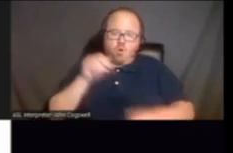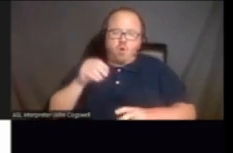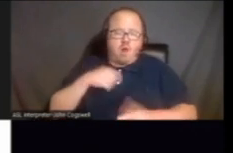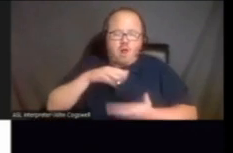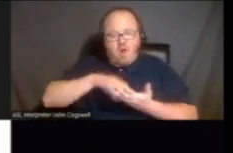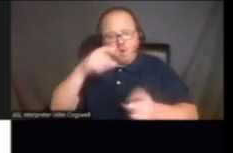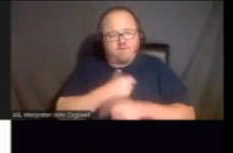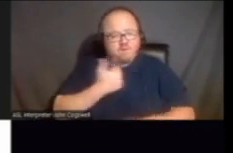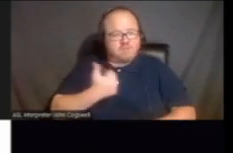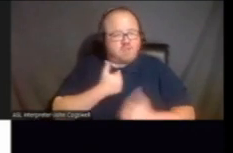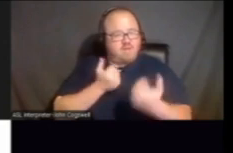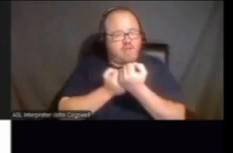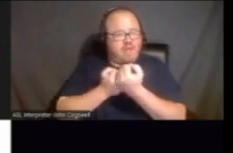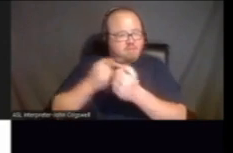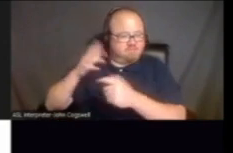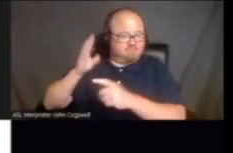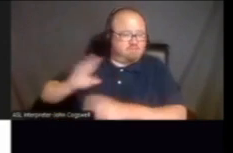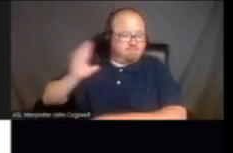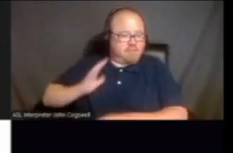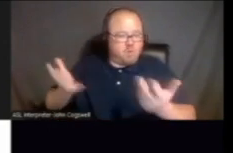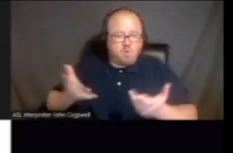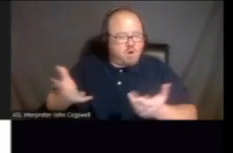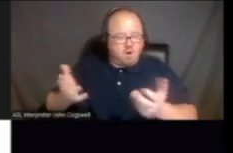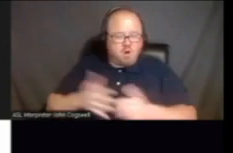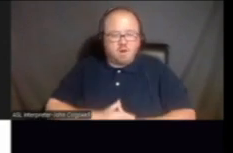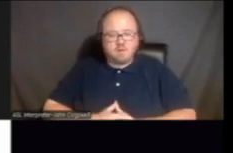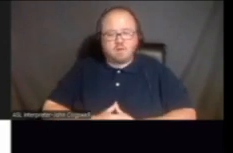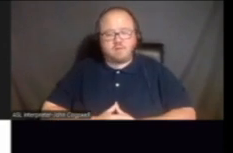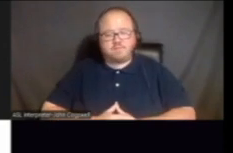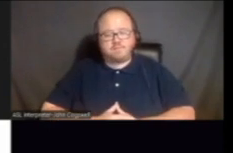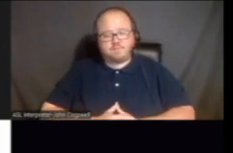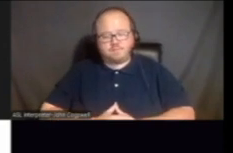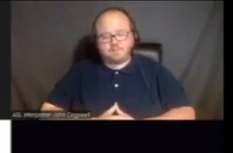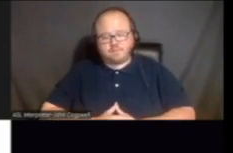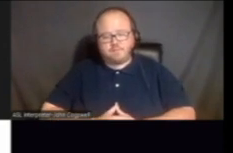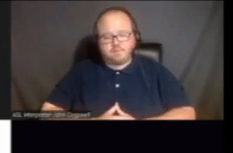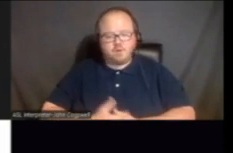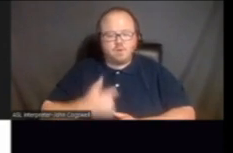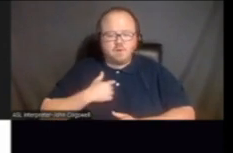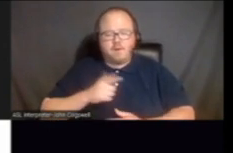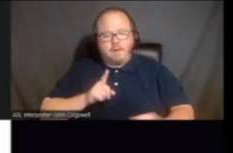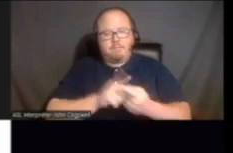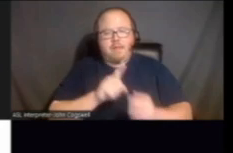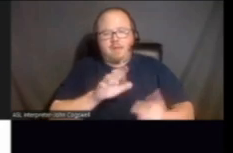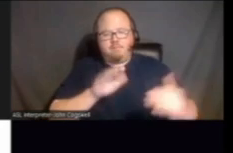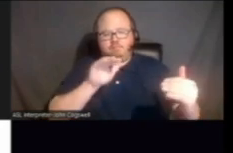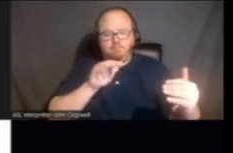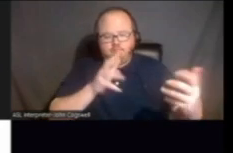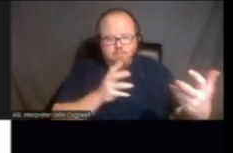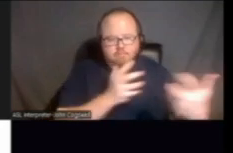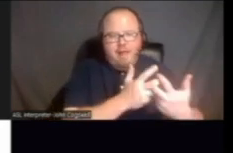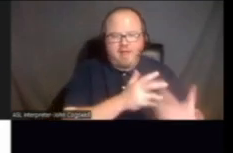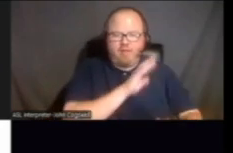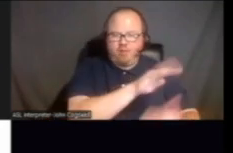-advocates in the past has been to meet kind of where they're at and how come a behavior